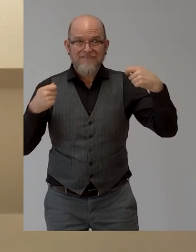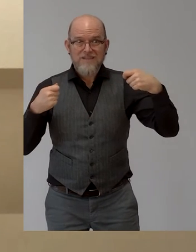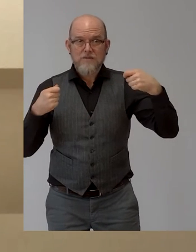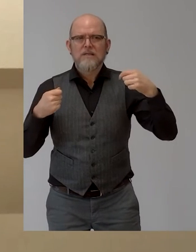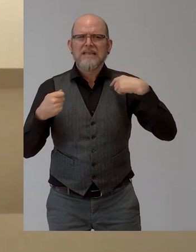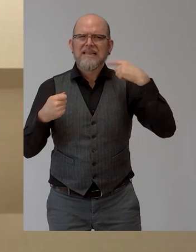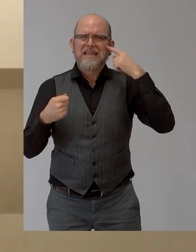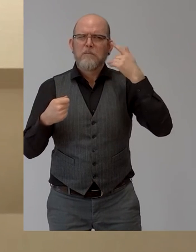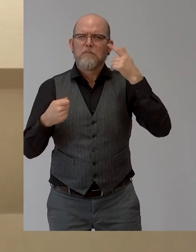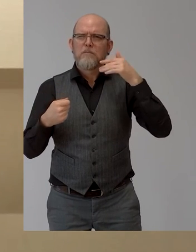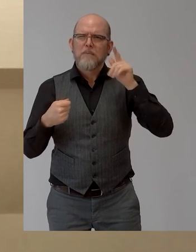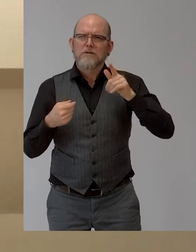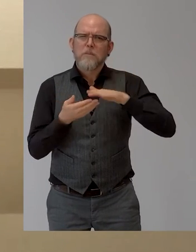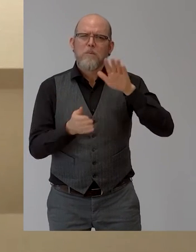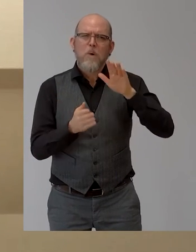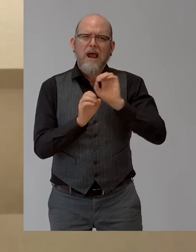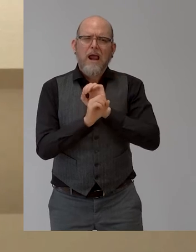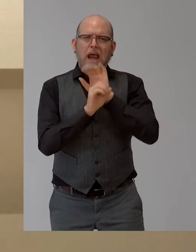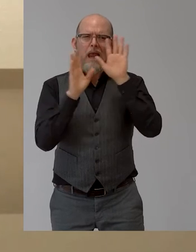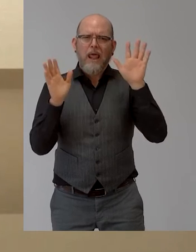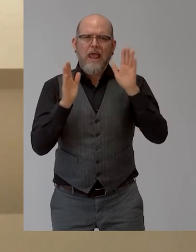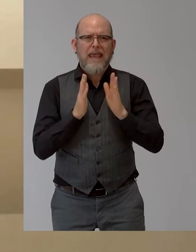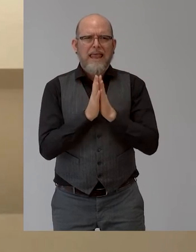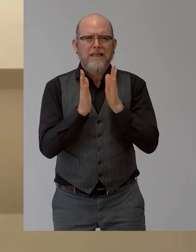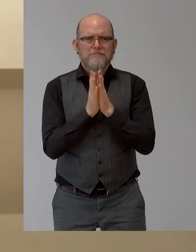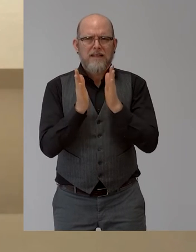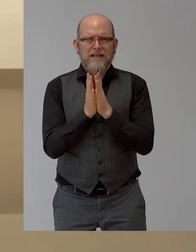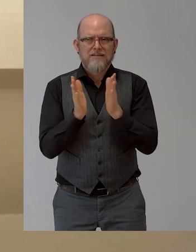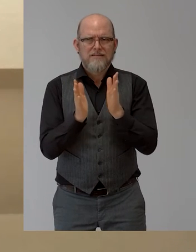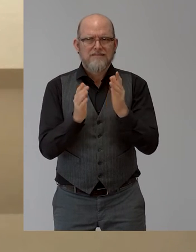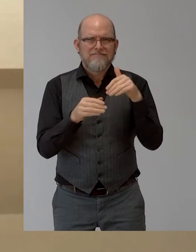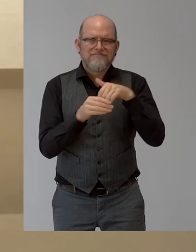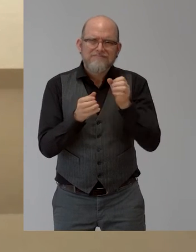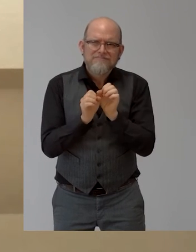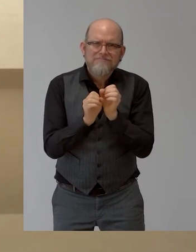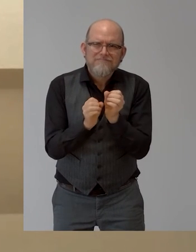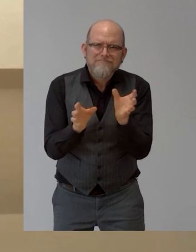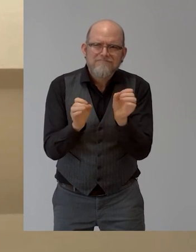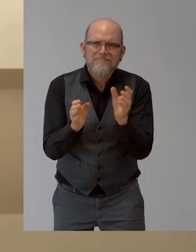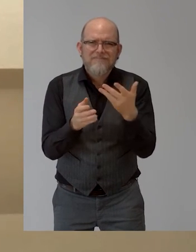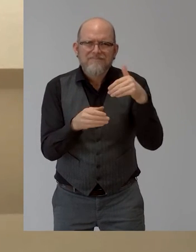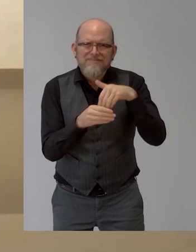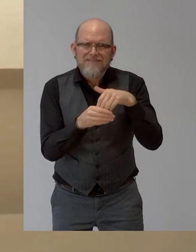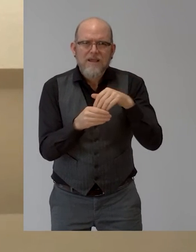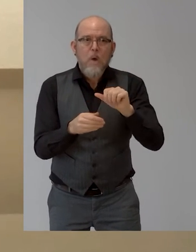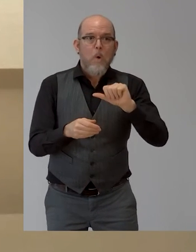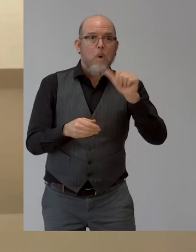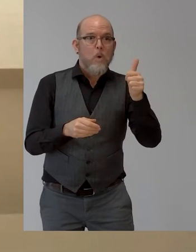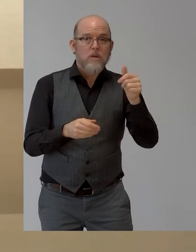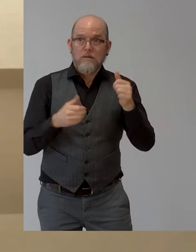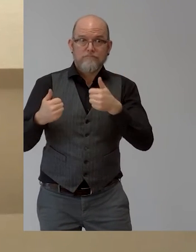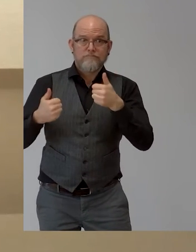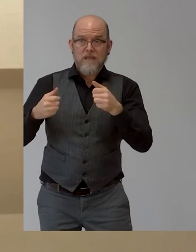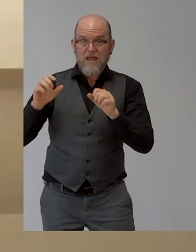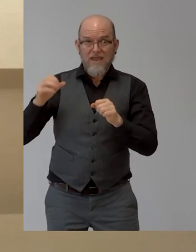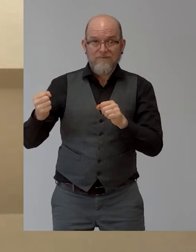details into the USP, because we know that there are also a few other, let's say, providers in the market like the Austrian